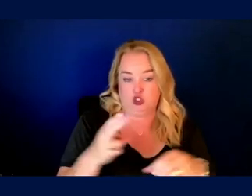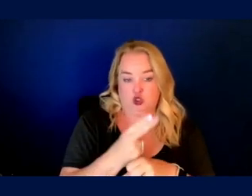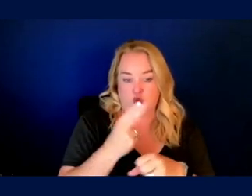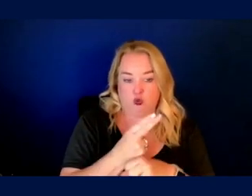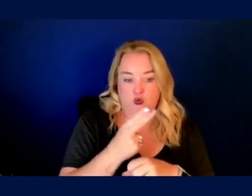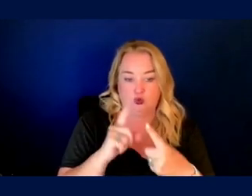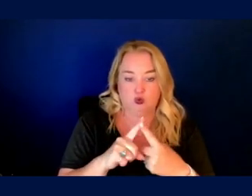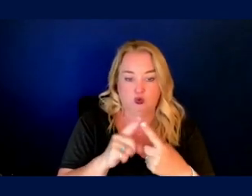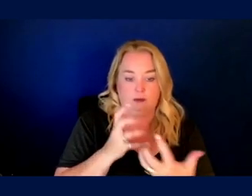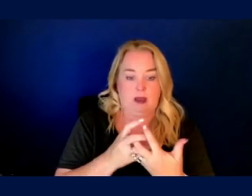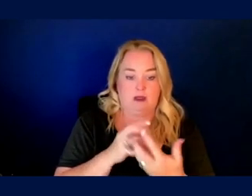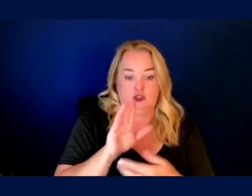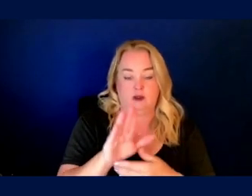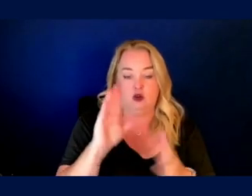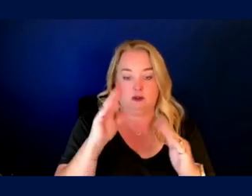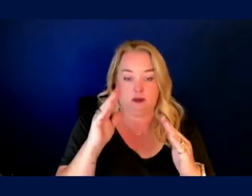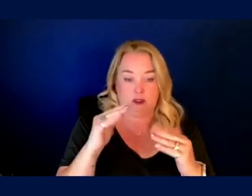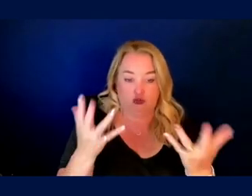expectations?